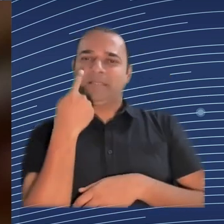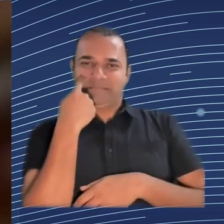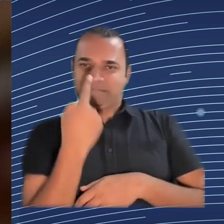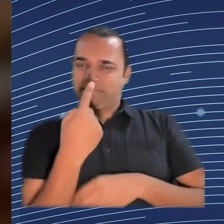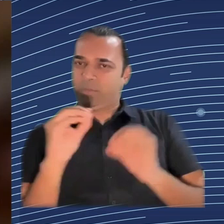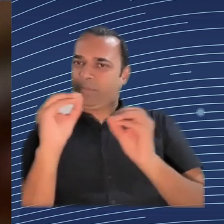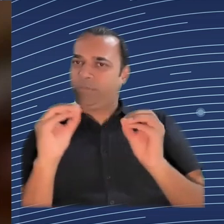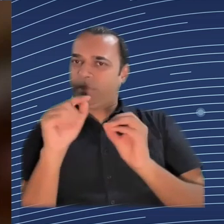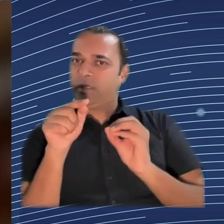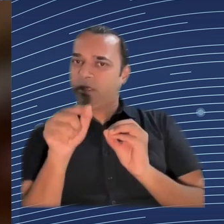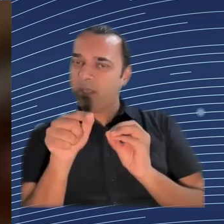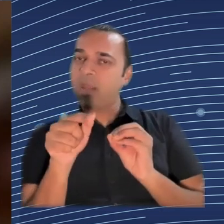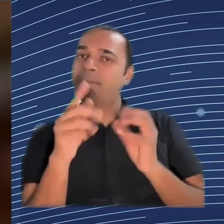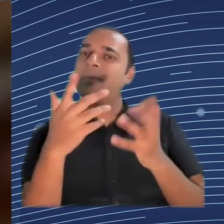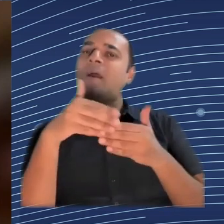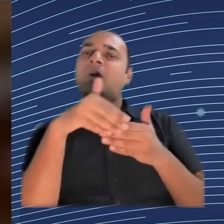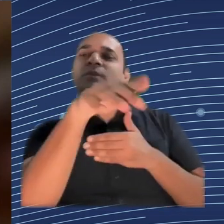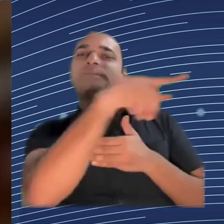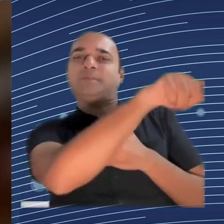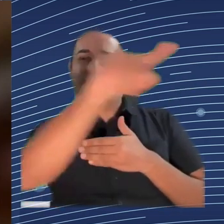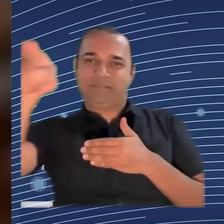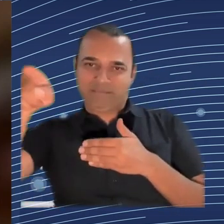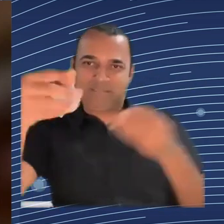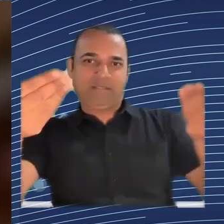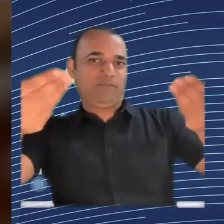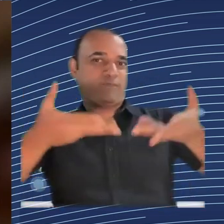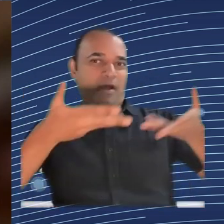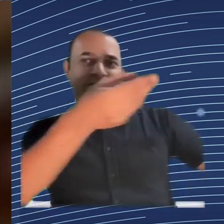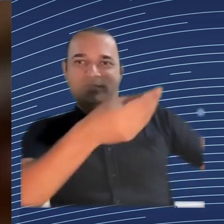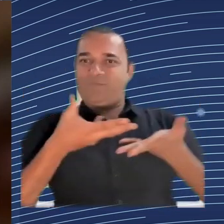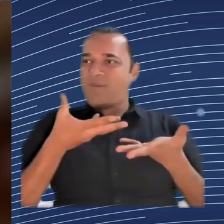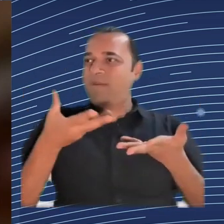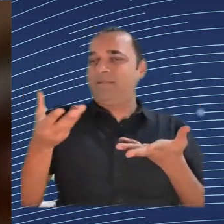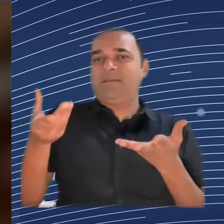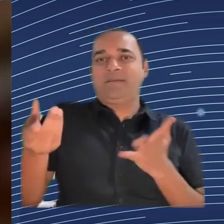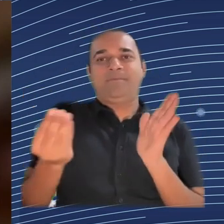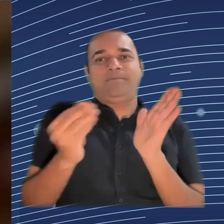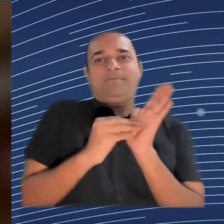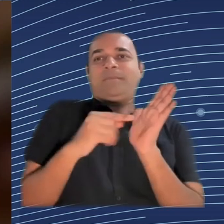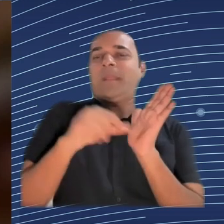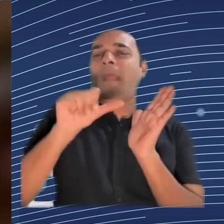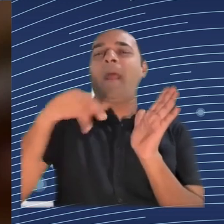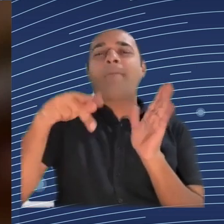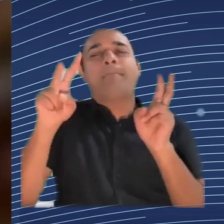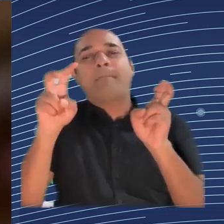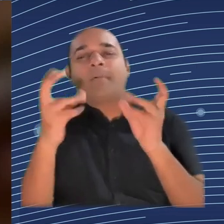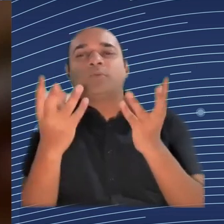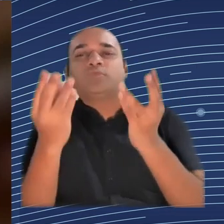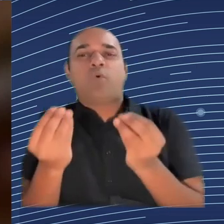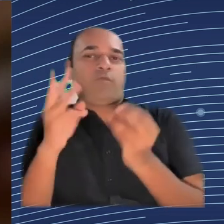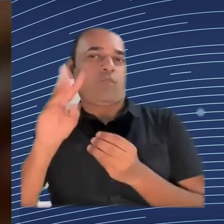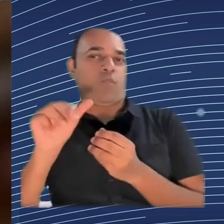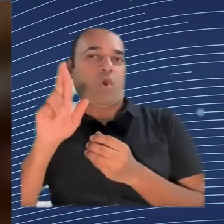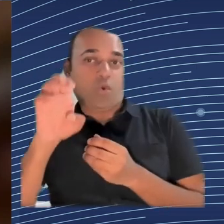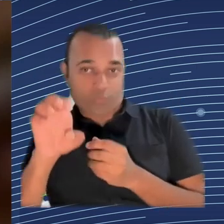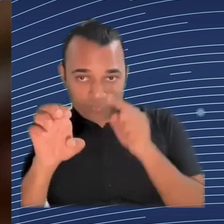because of trade secrets become a problem here because it is not clear what the systems really do. And this is also true for the employer